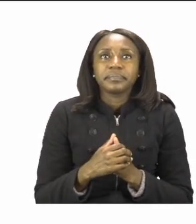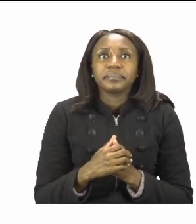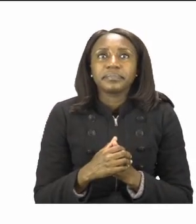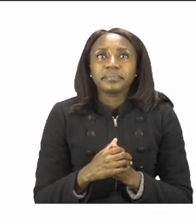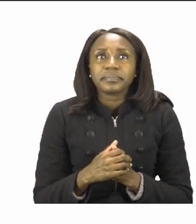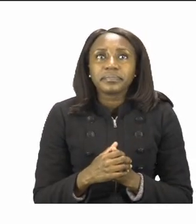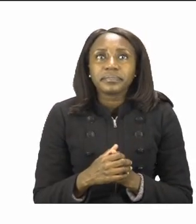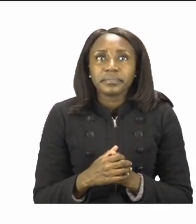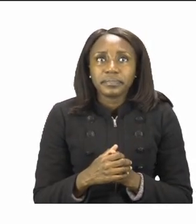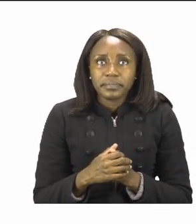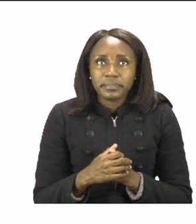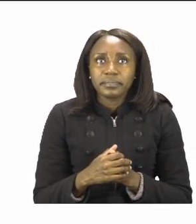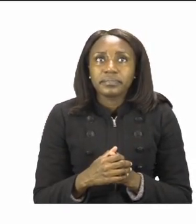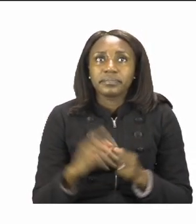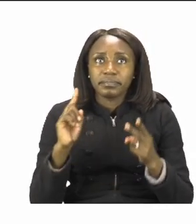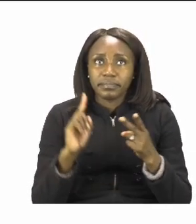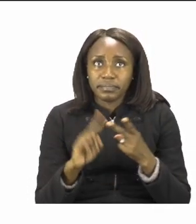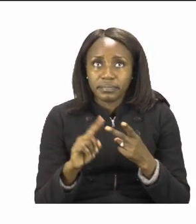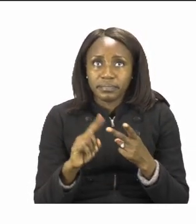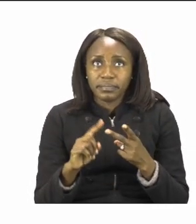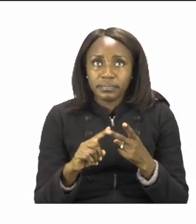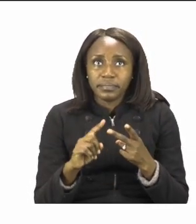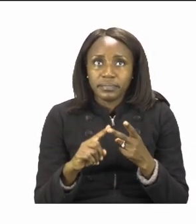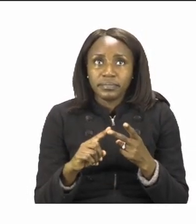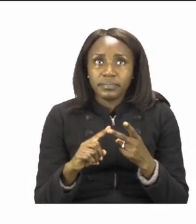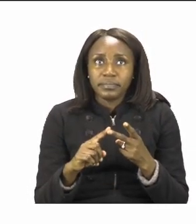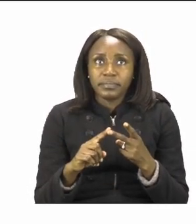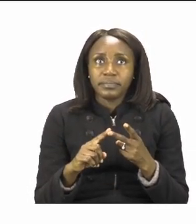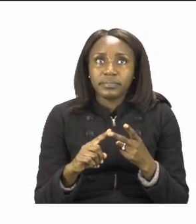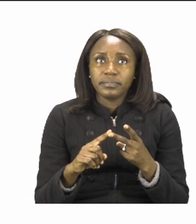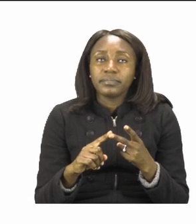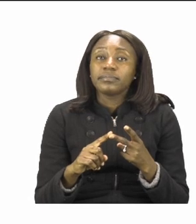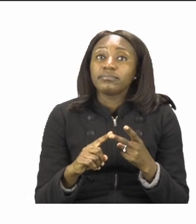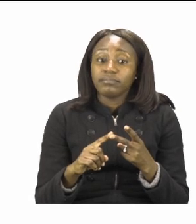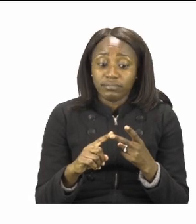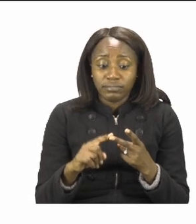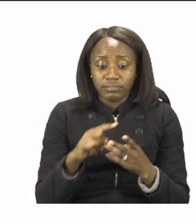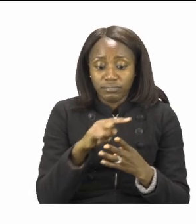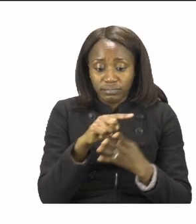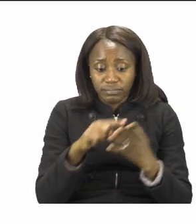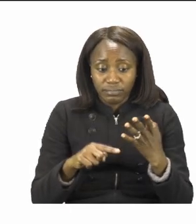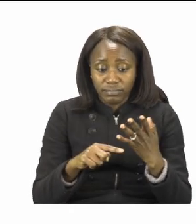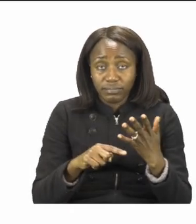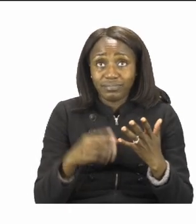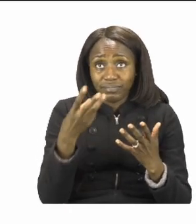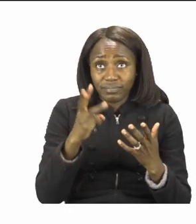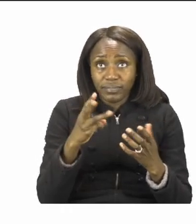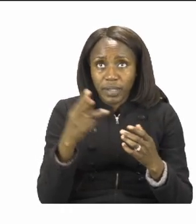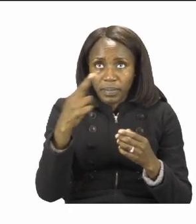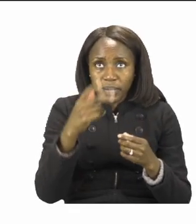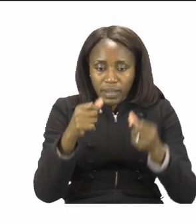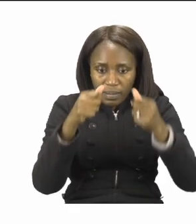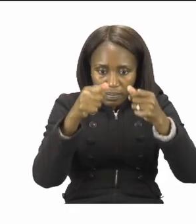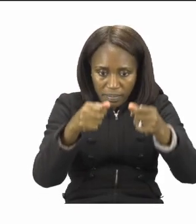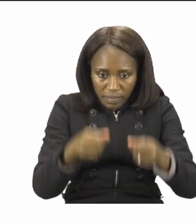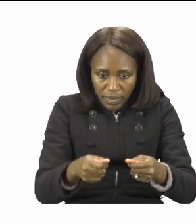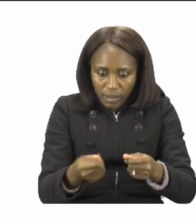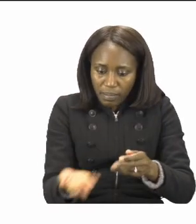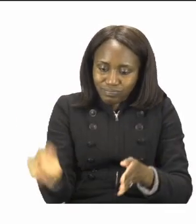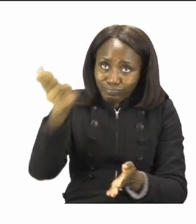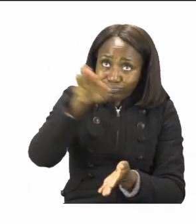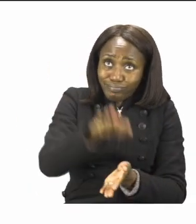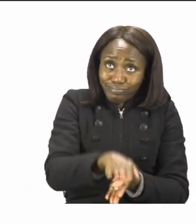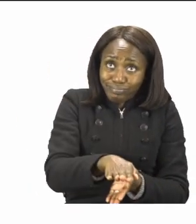to do is to place the cards in the middle between yourself and the next person facing